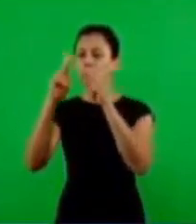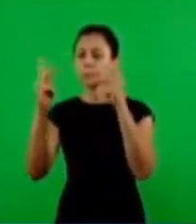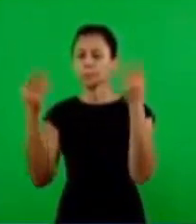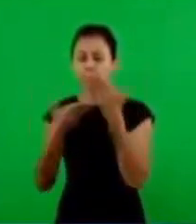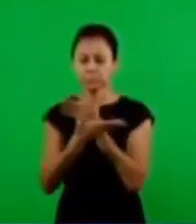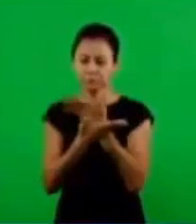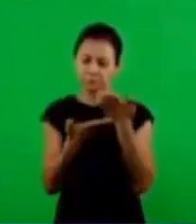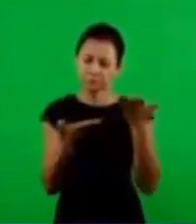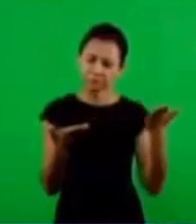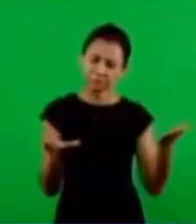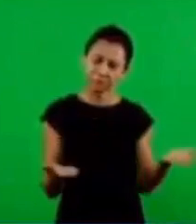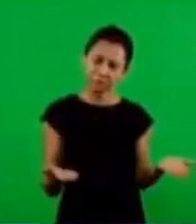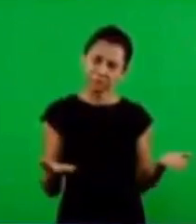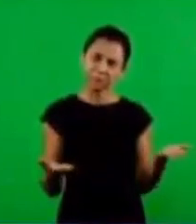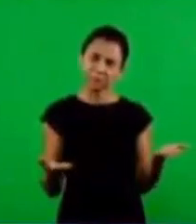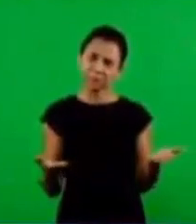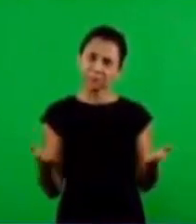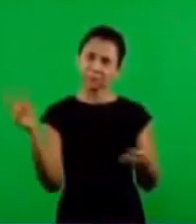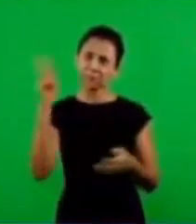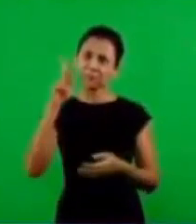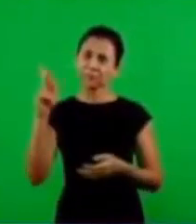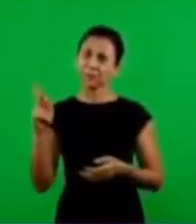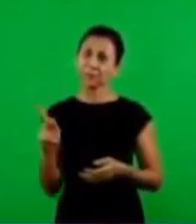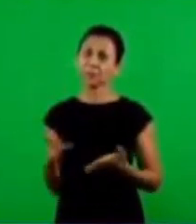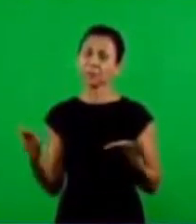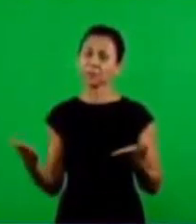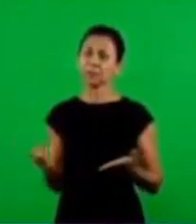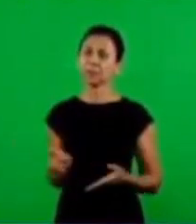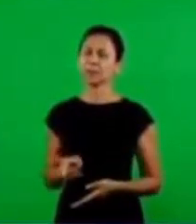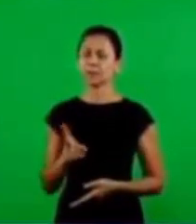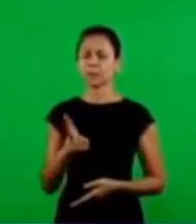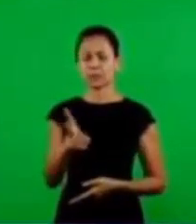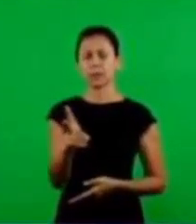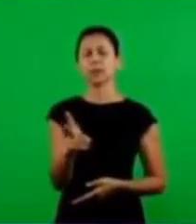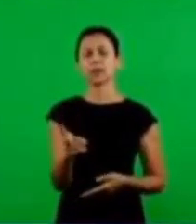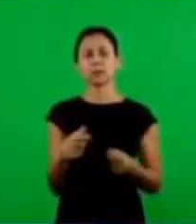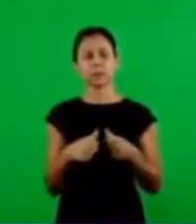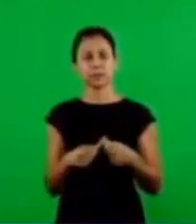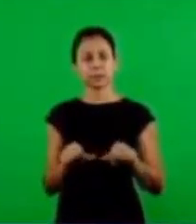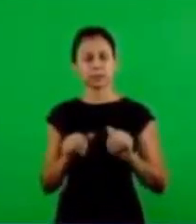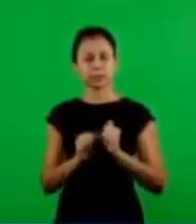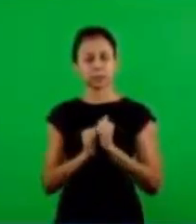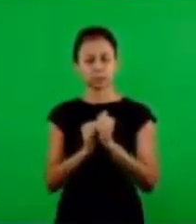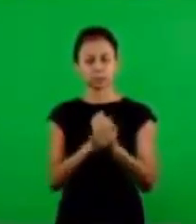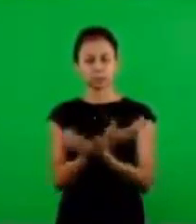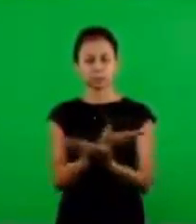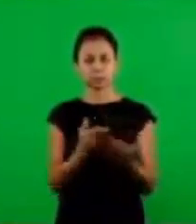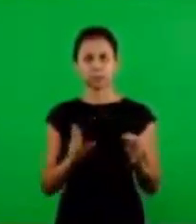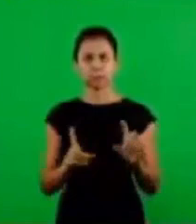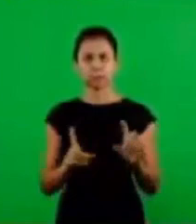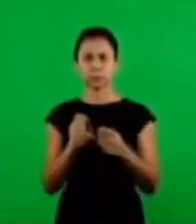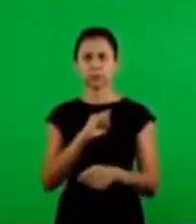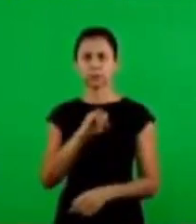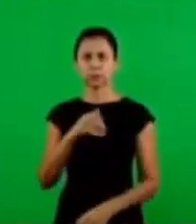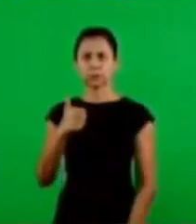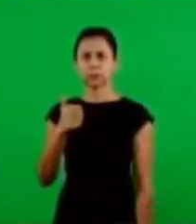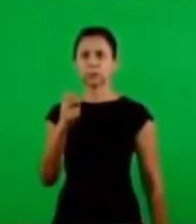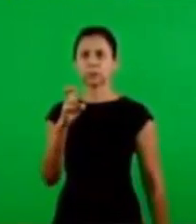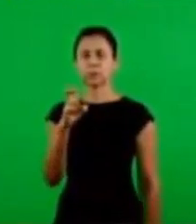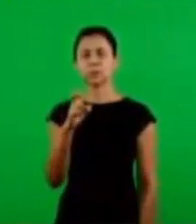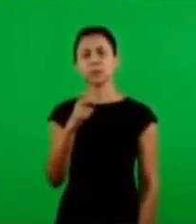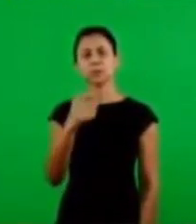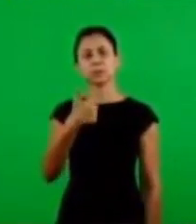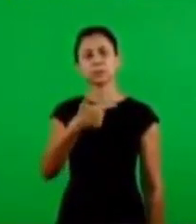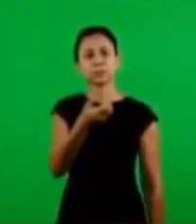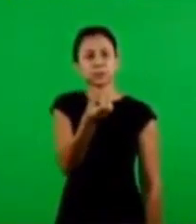said to them, Peace to you. So the past that he says remains, be with you. He will remain with you. In